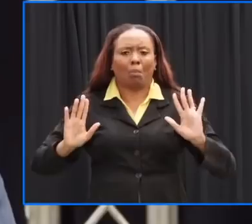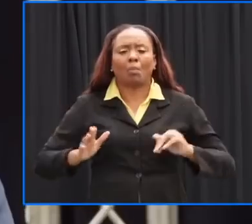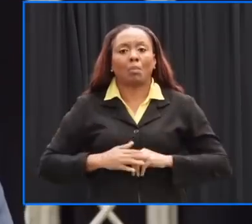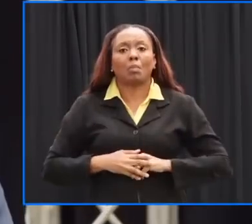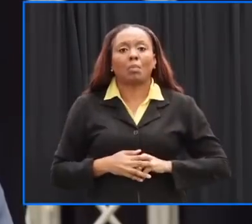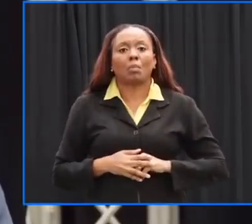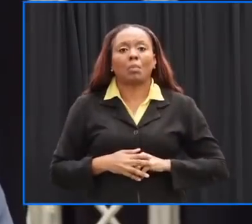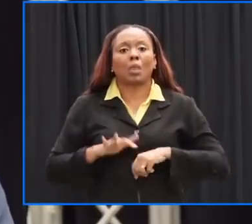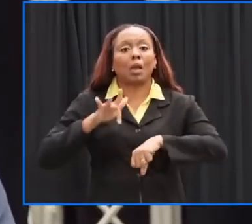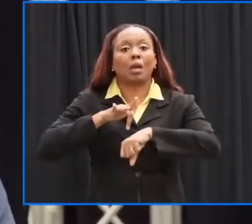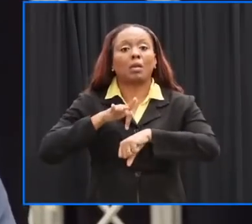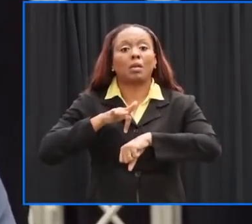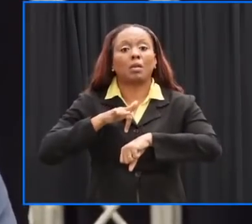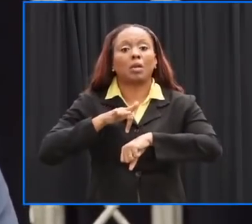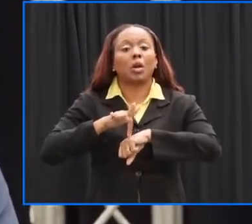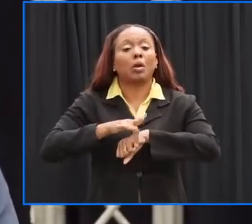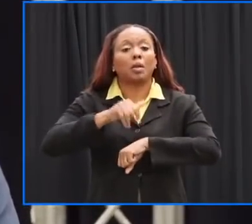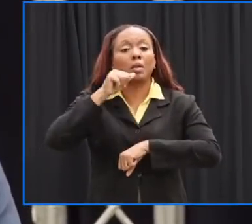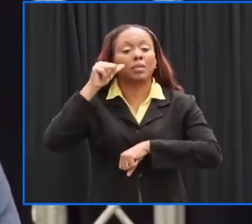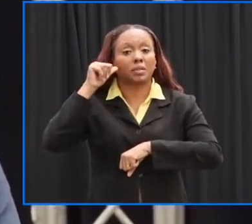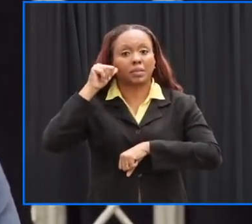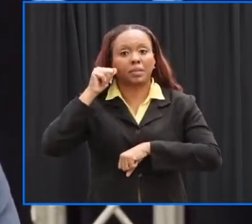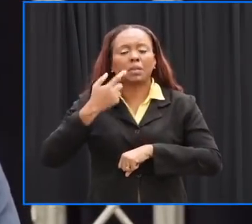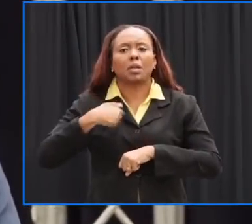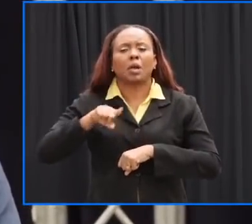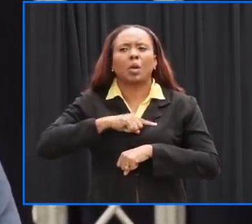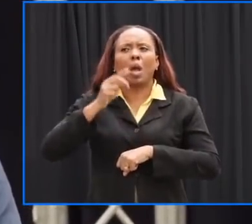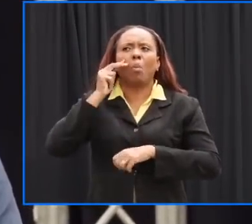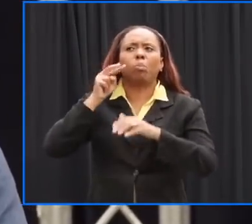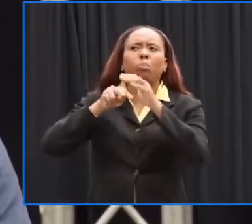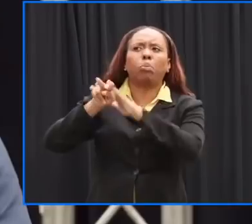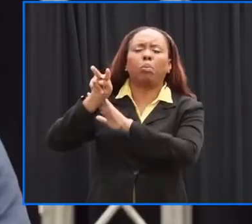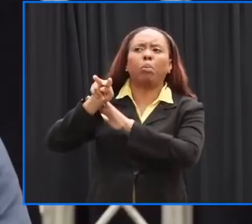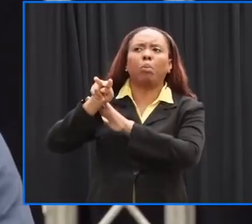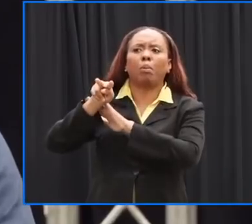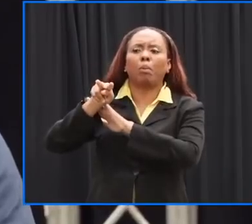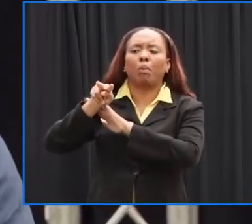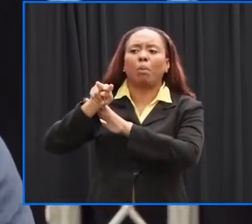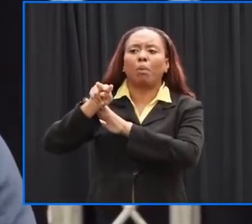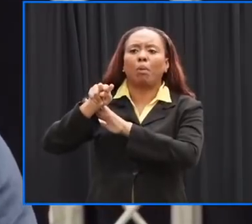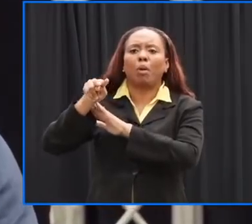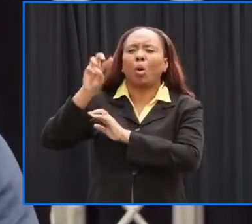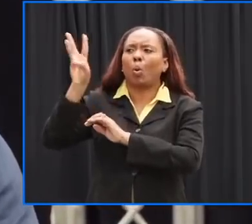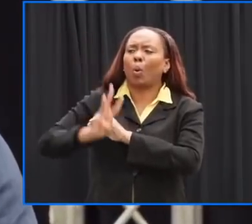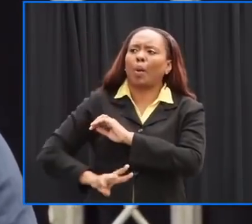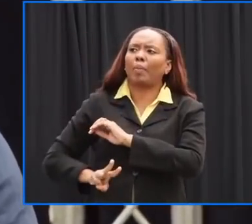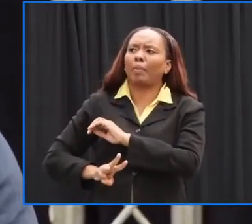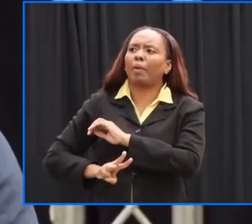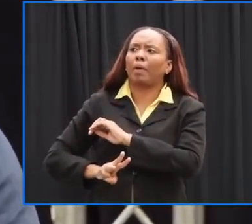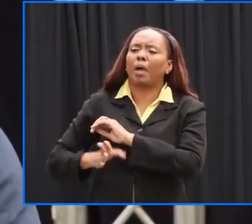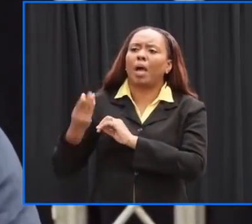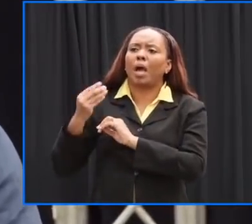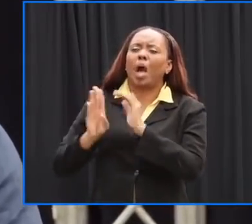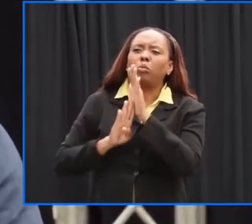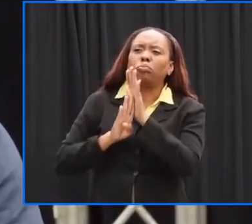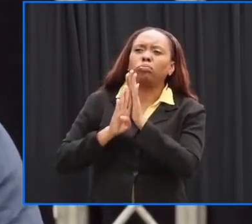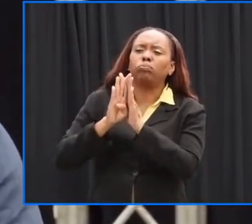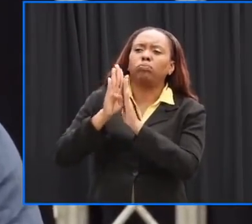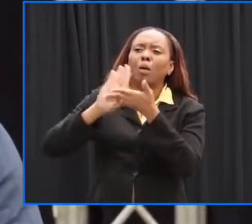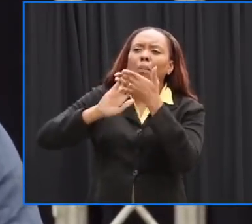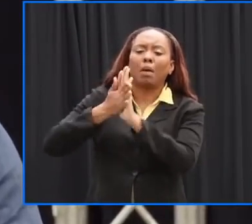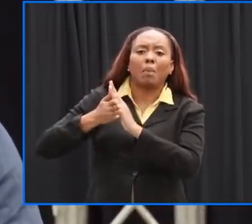as early as yesterday once we confirmed the trajectory of the system and that it was likely developed into a storm